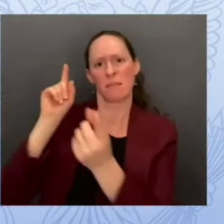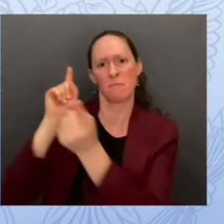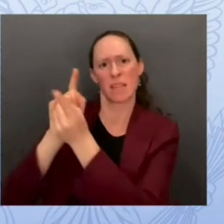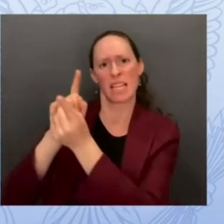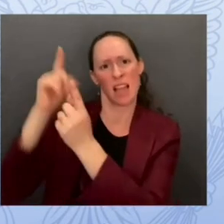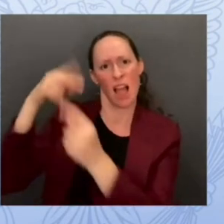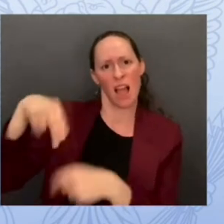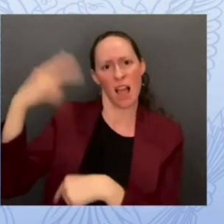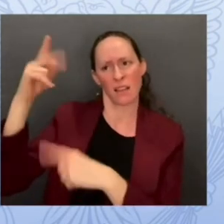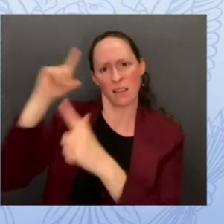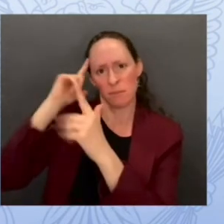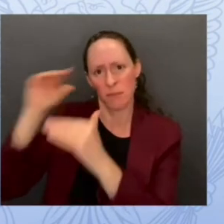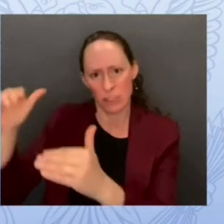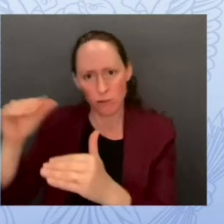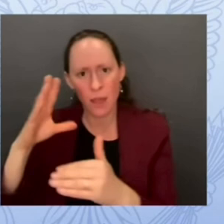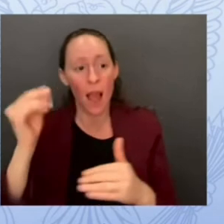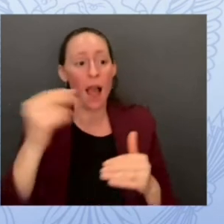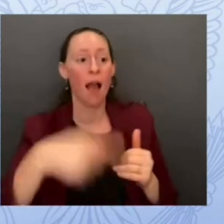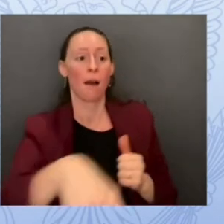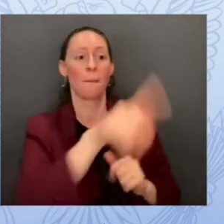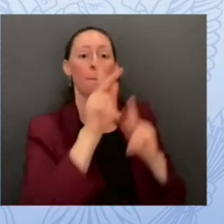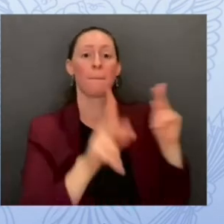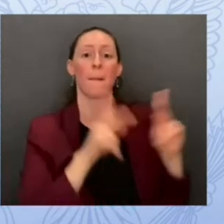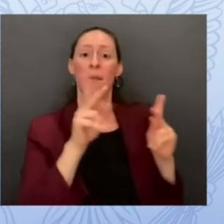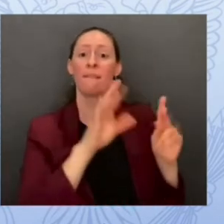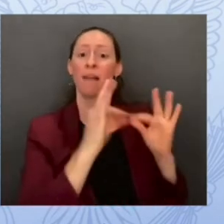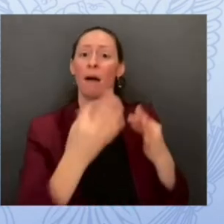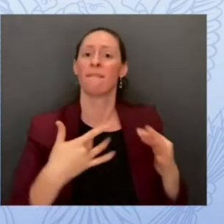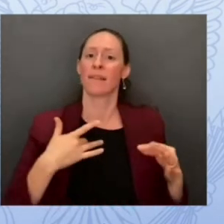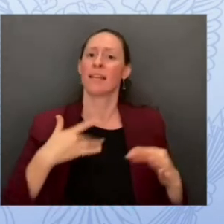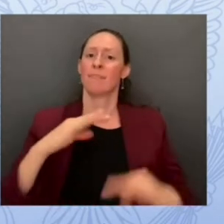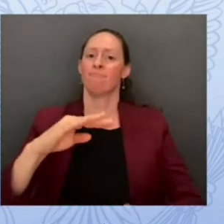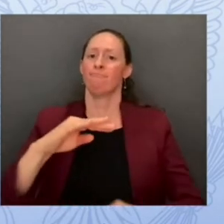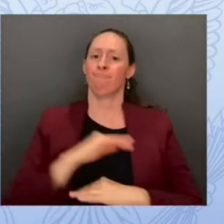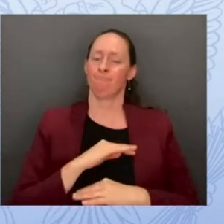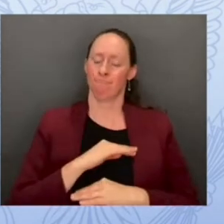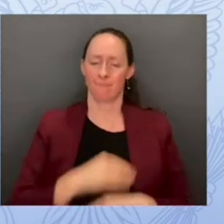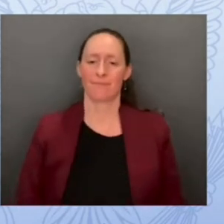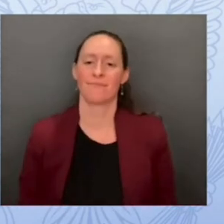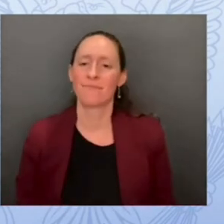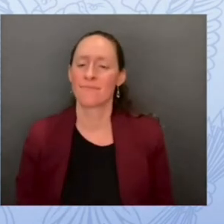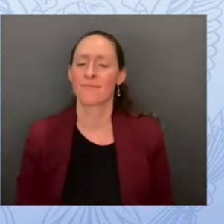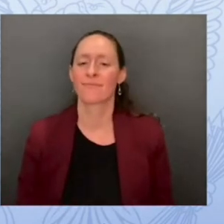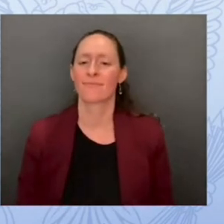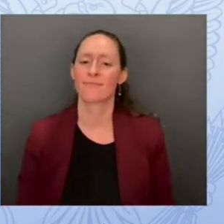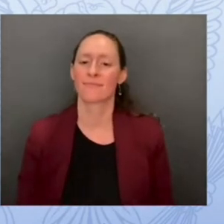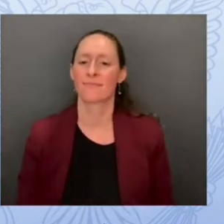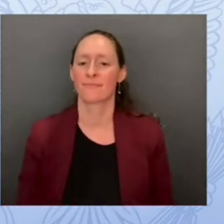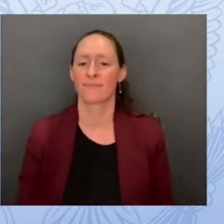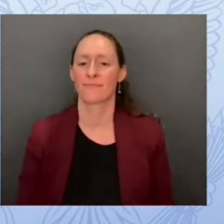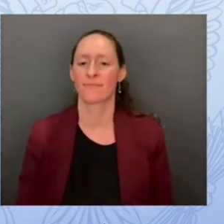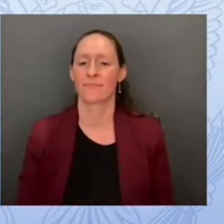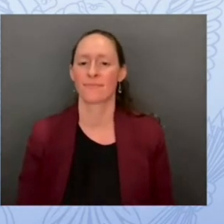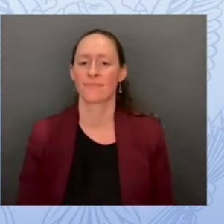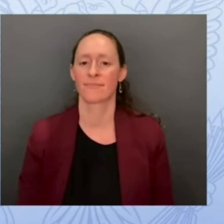they set that bar high to continue to bolster our commitment to k-12 we are excited and so proud to commit